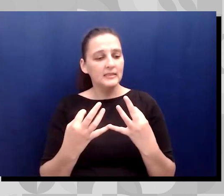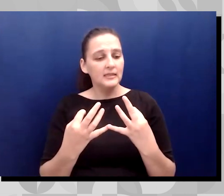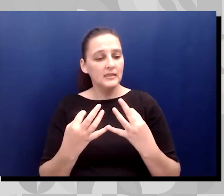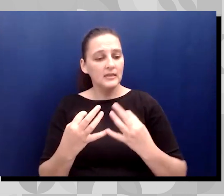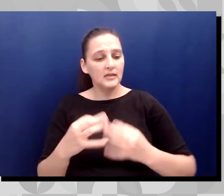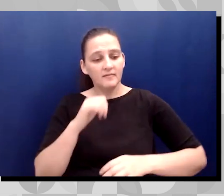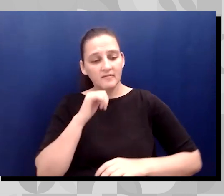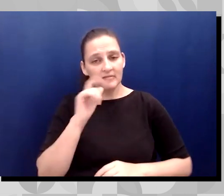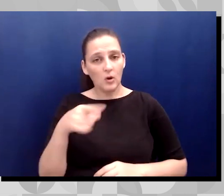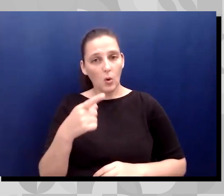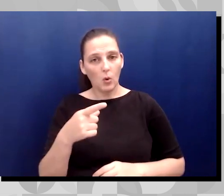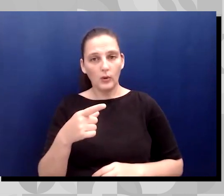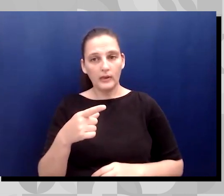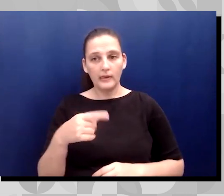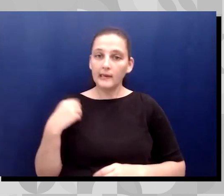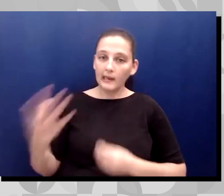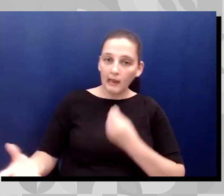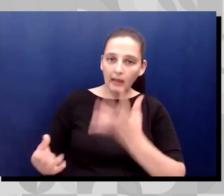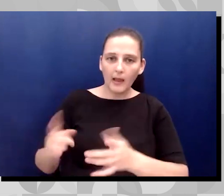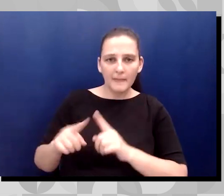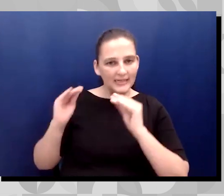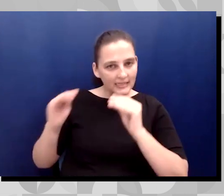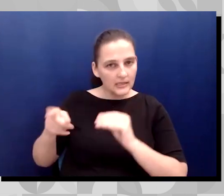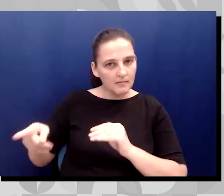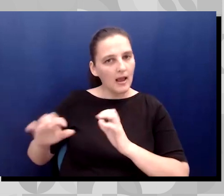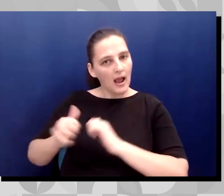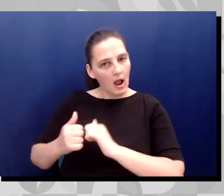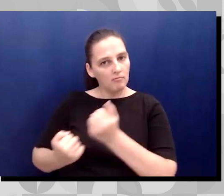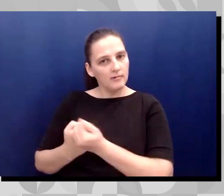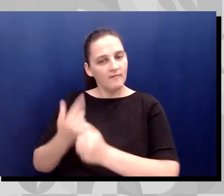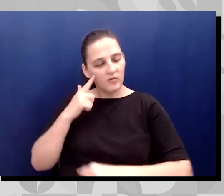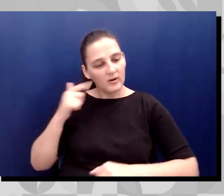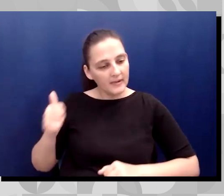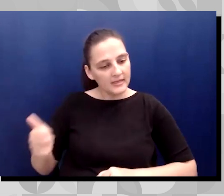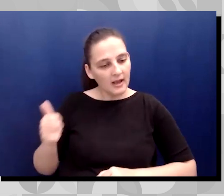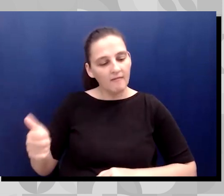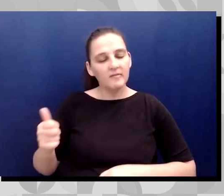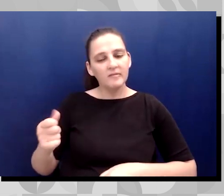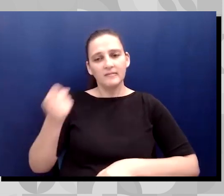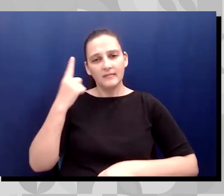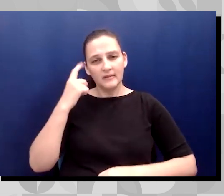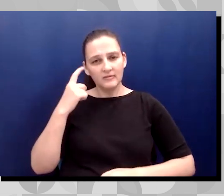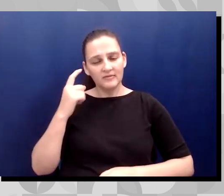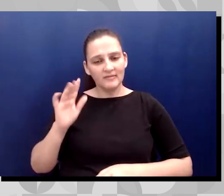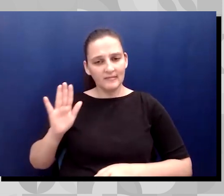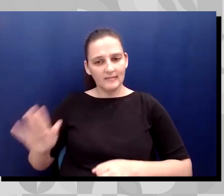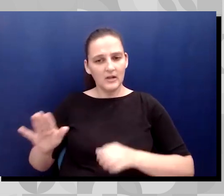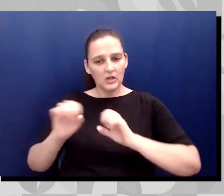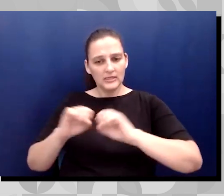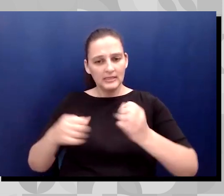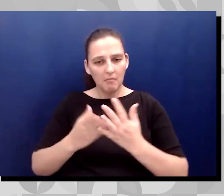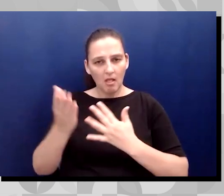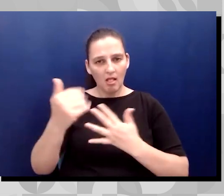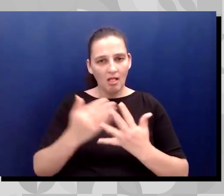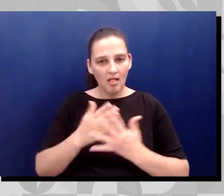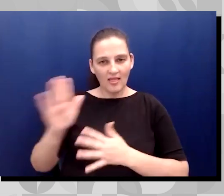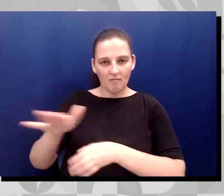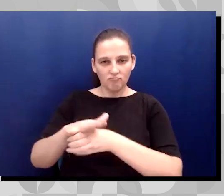them how to fish and how to be advocates for themselves and understand the systems, which and where they live. So thank you. Thank you so much, Lisa.